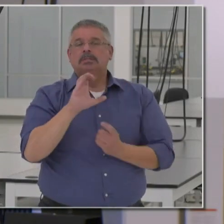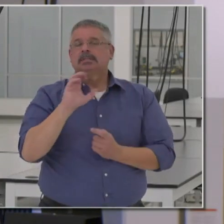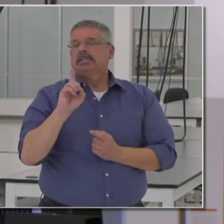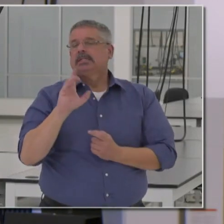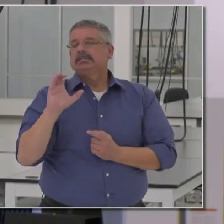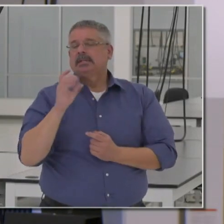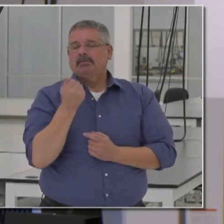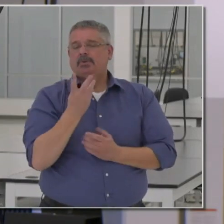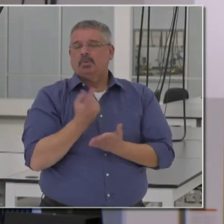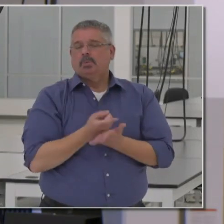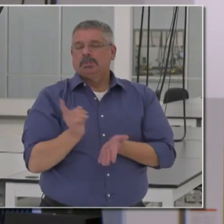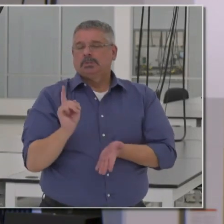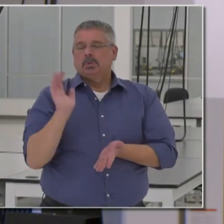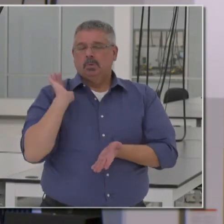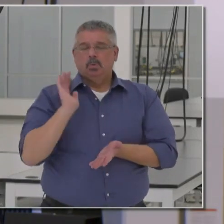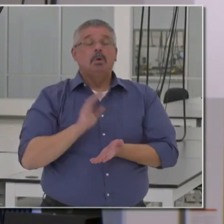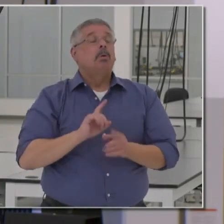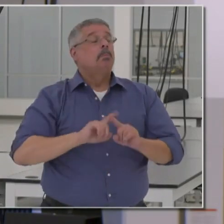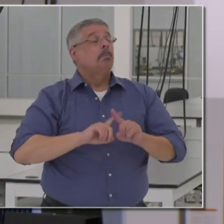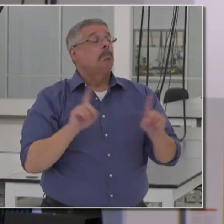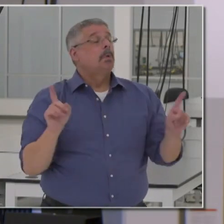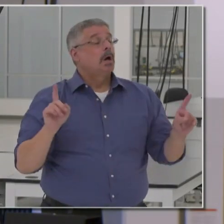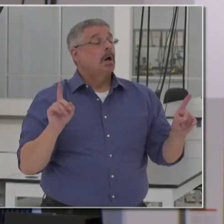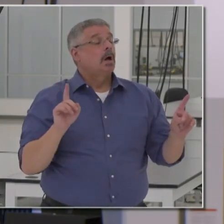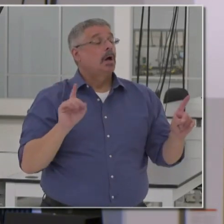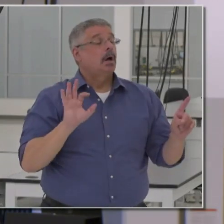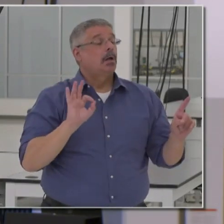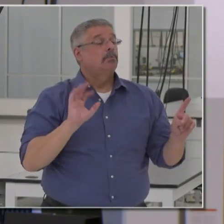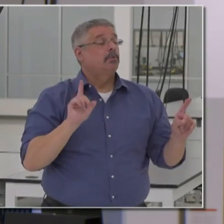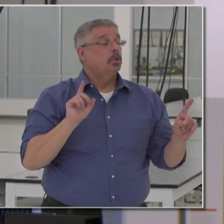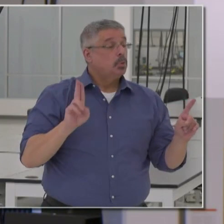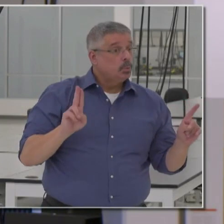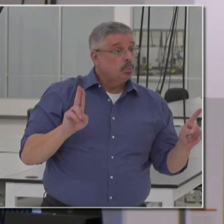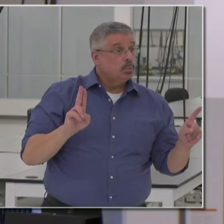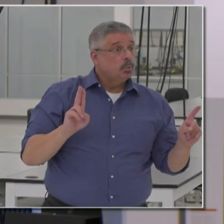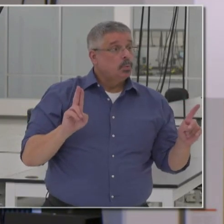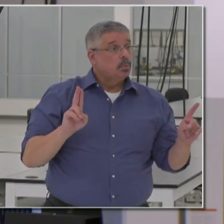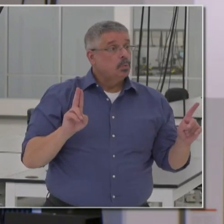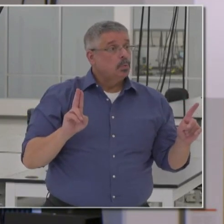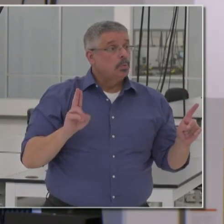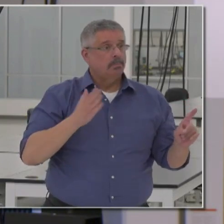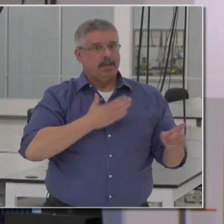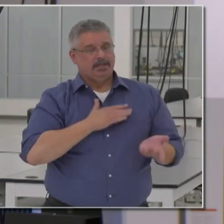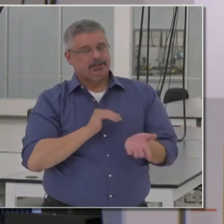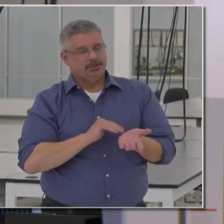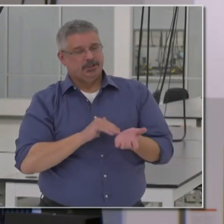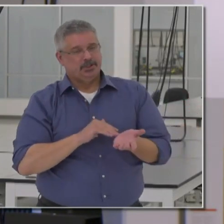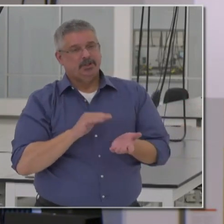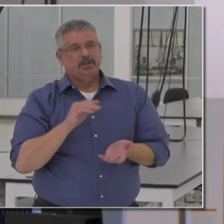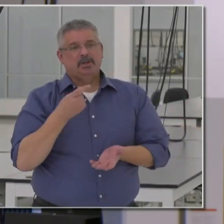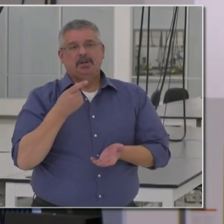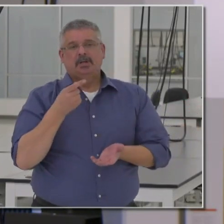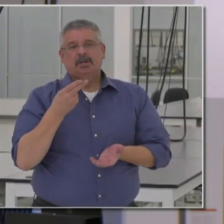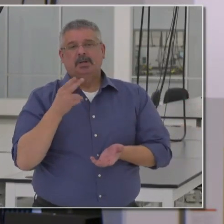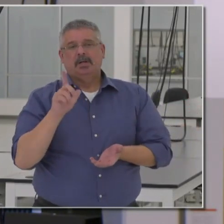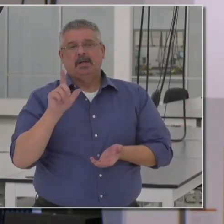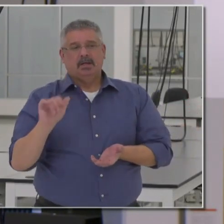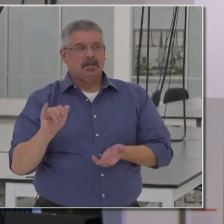a few weeks back. But when it comes to flu, I go to my doctor, Dr. Galley,